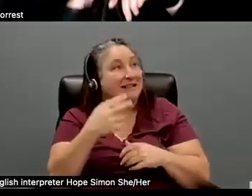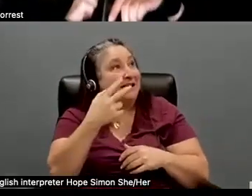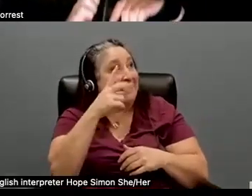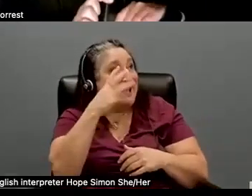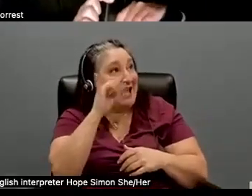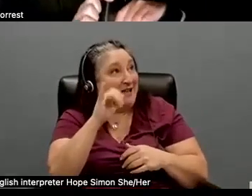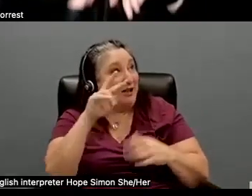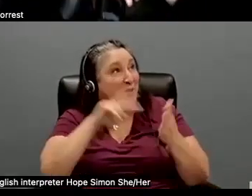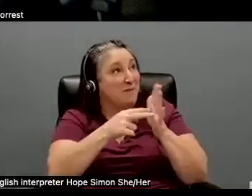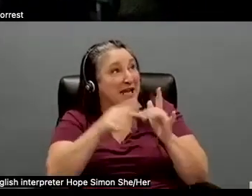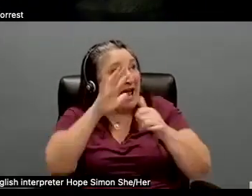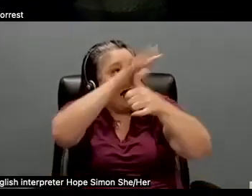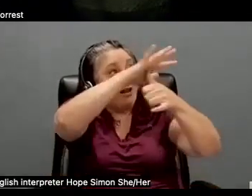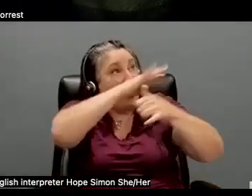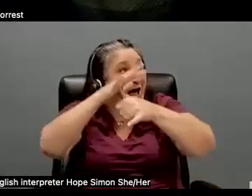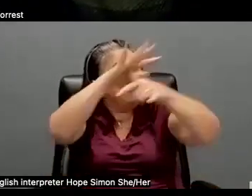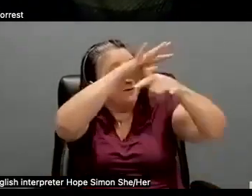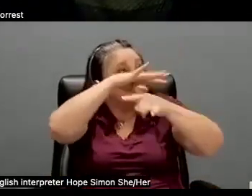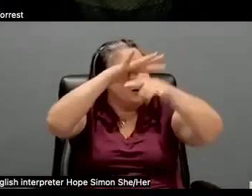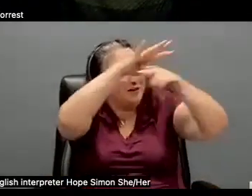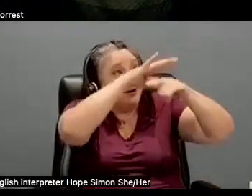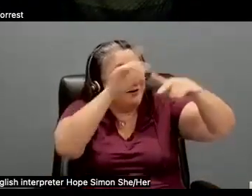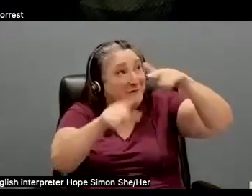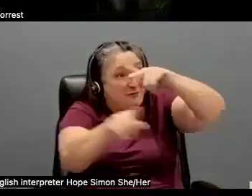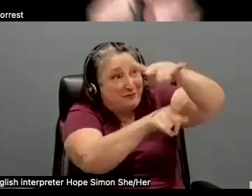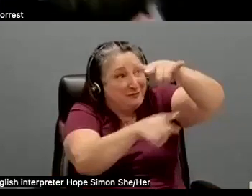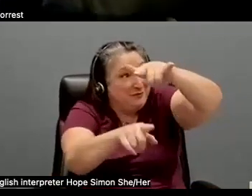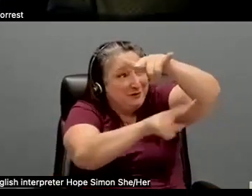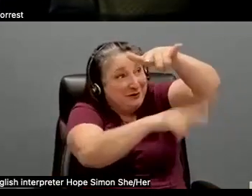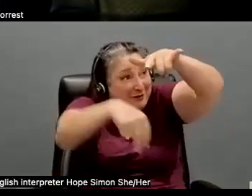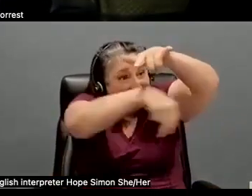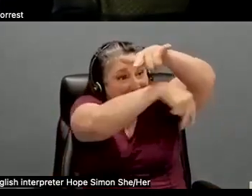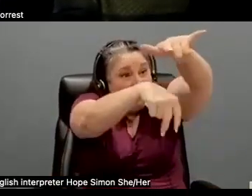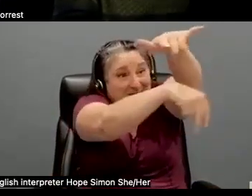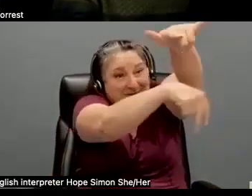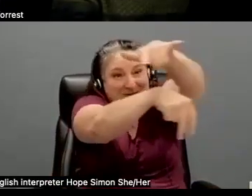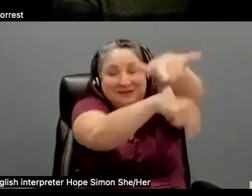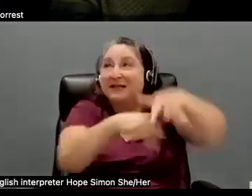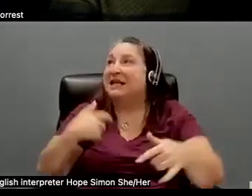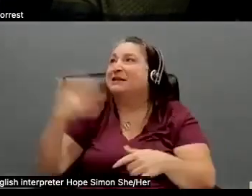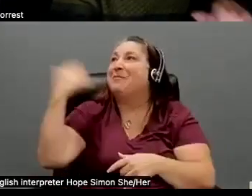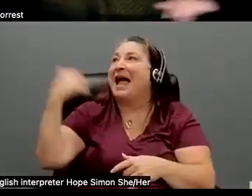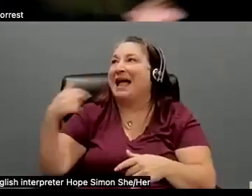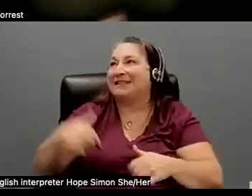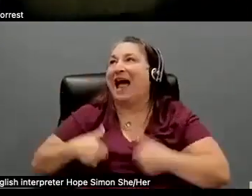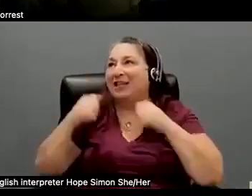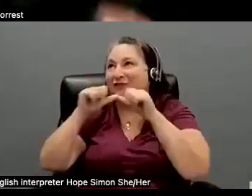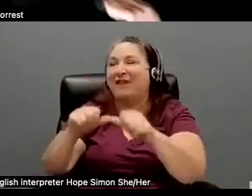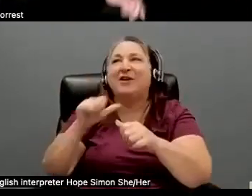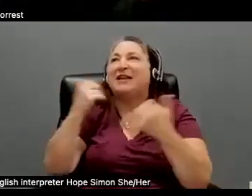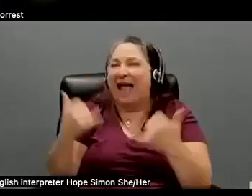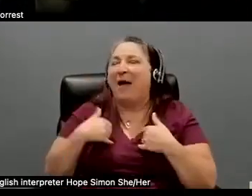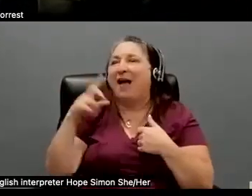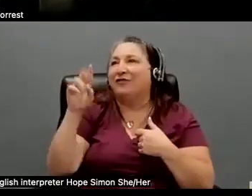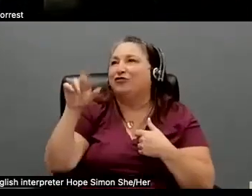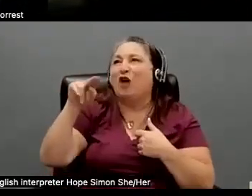Yeah. Yeah. You don't want to tell your wife about that either. So. You know what? I, it's in the past. I've survived it. It's fine. We have drones now. don't really need to do those